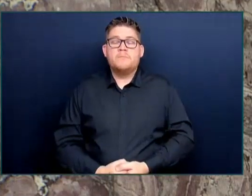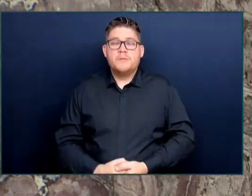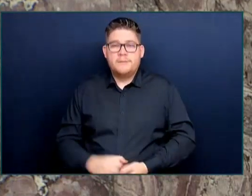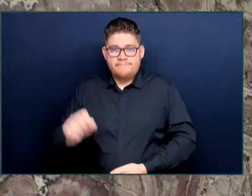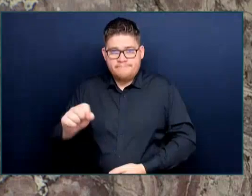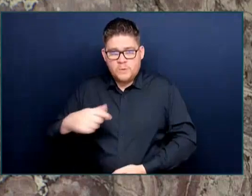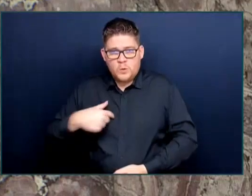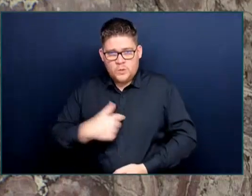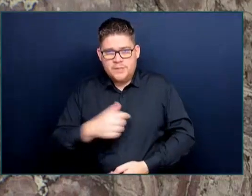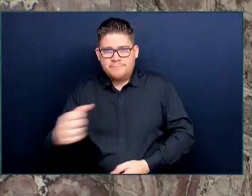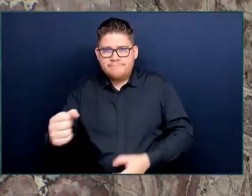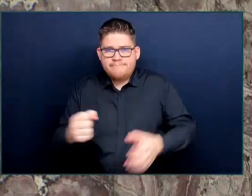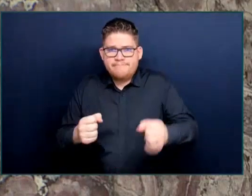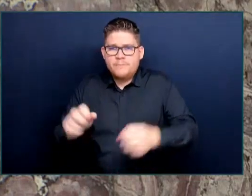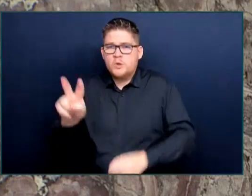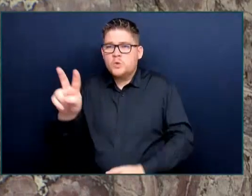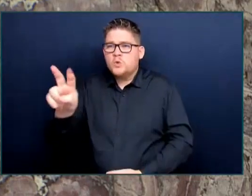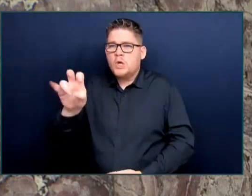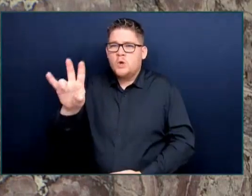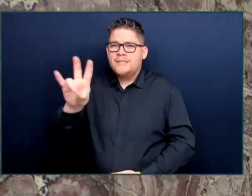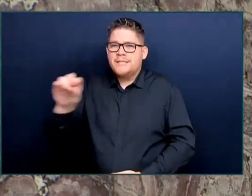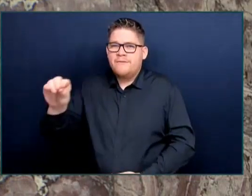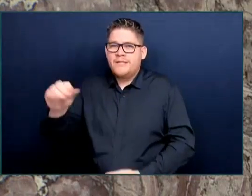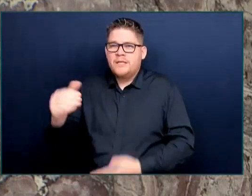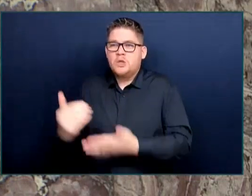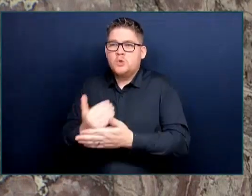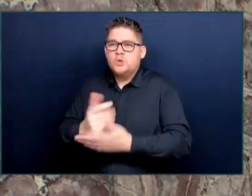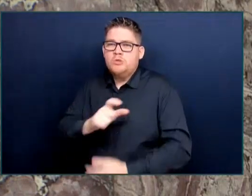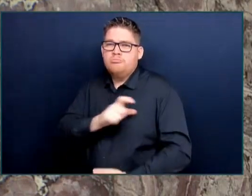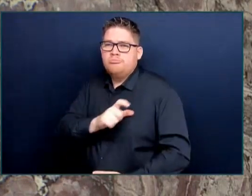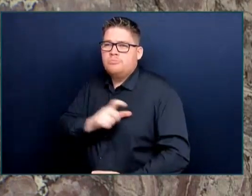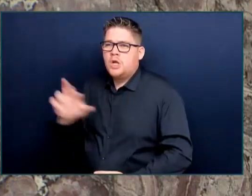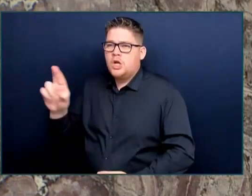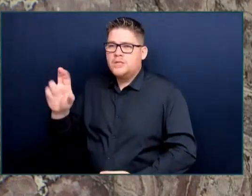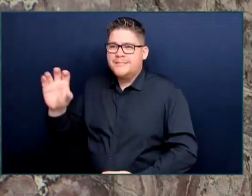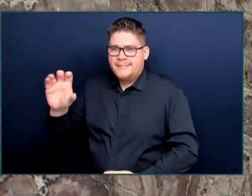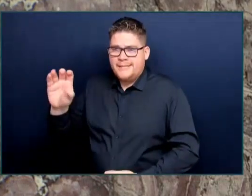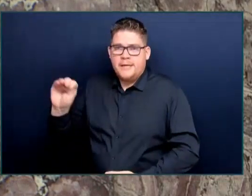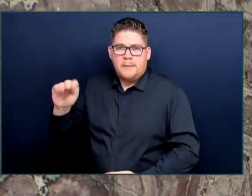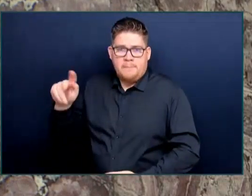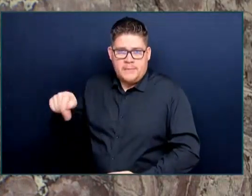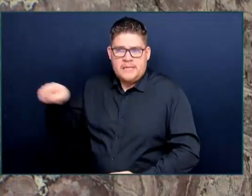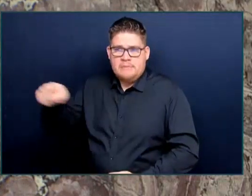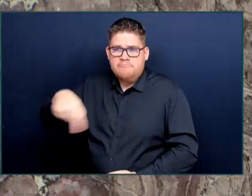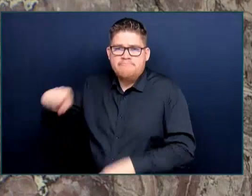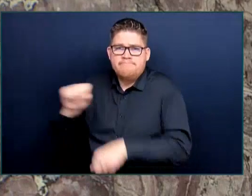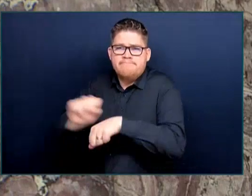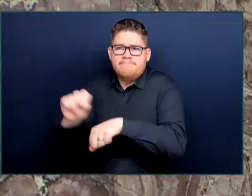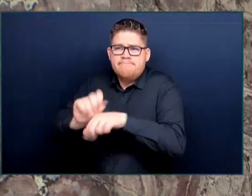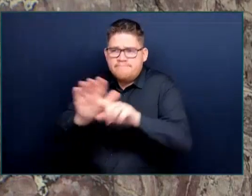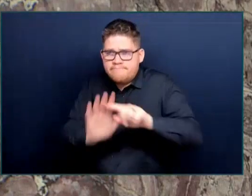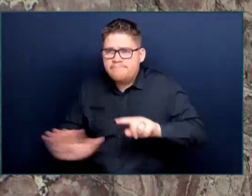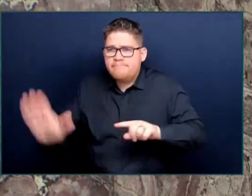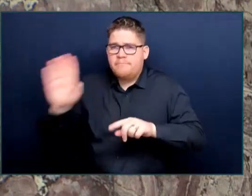assist in rural small communities across this province on the provincial line is not rhetoric, Honourable Speaker. It's action.